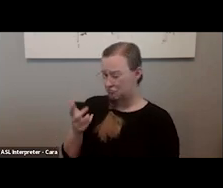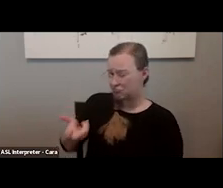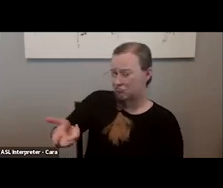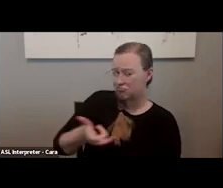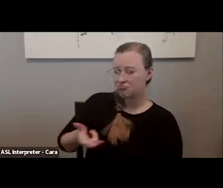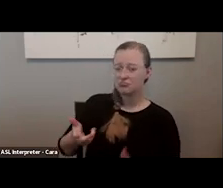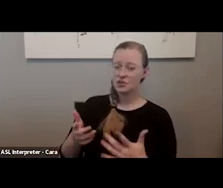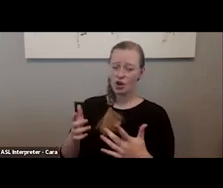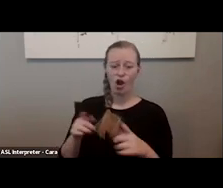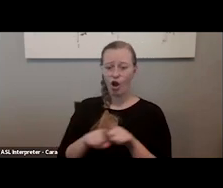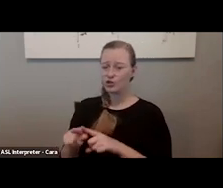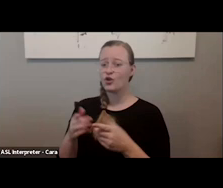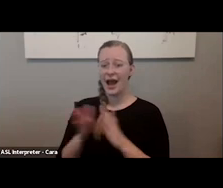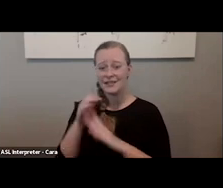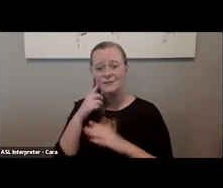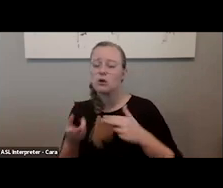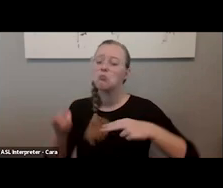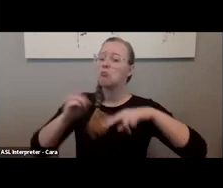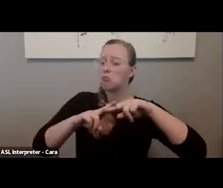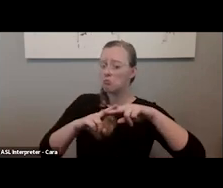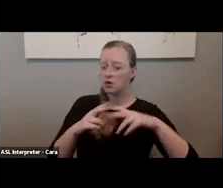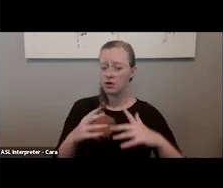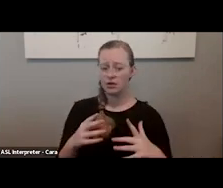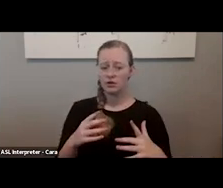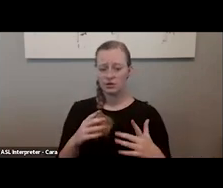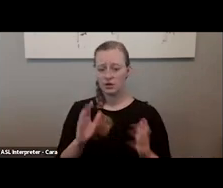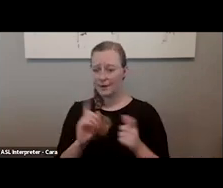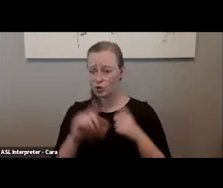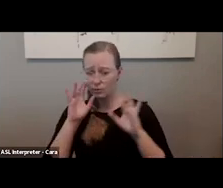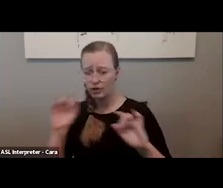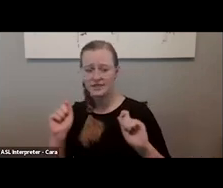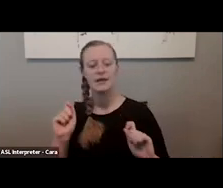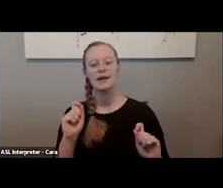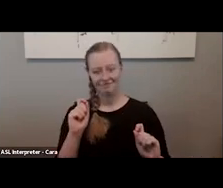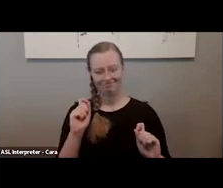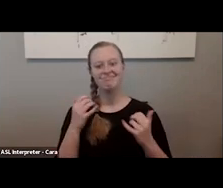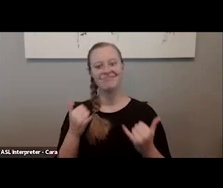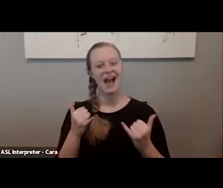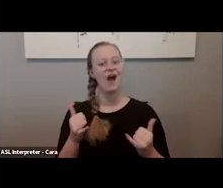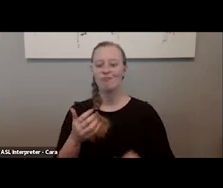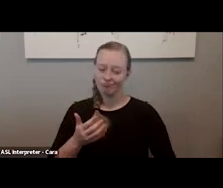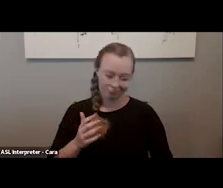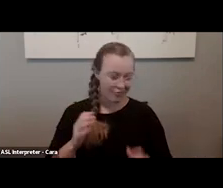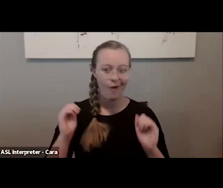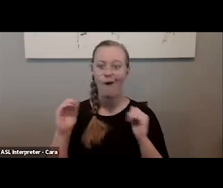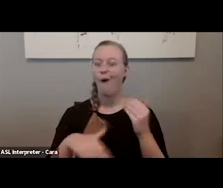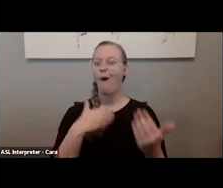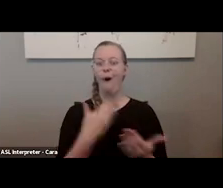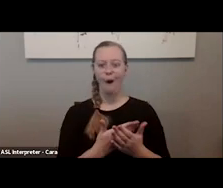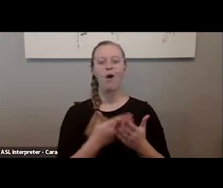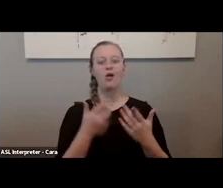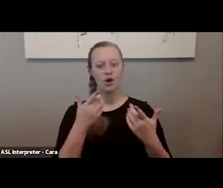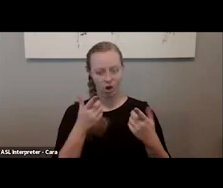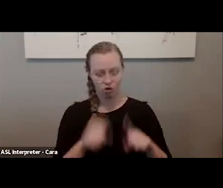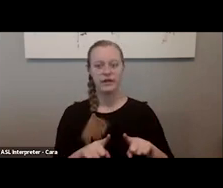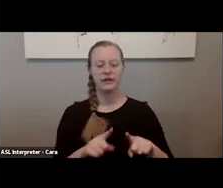the president is asking for. And I can say we have all reached consensus that we're asking for $211 million, so you're not going to be alone out there when